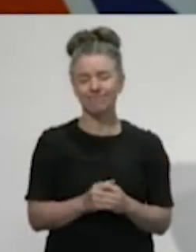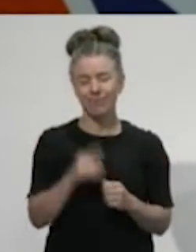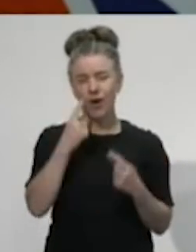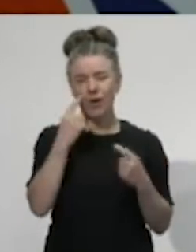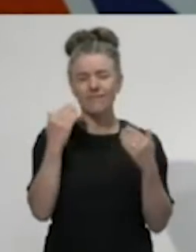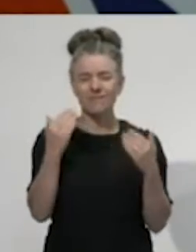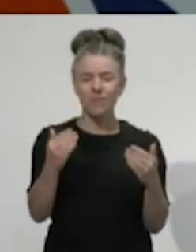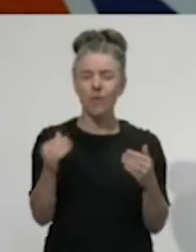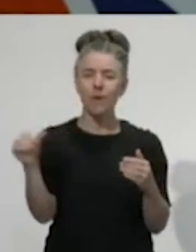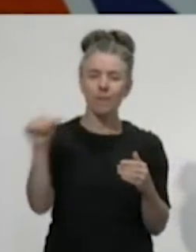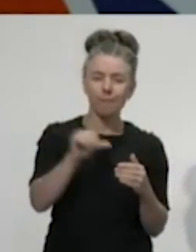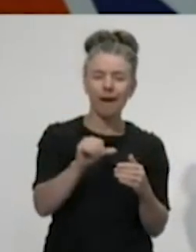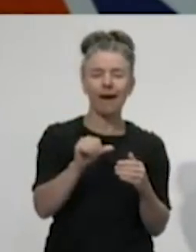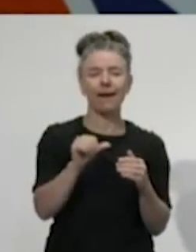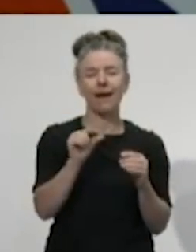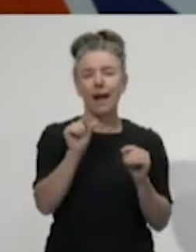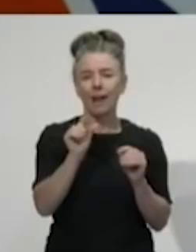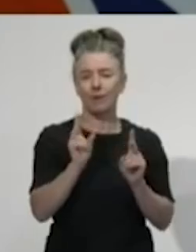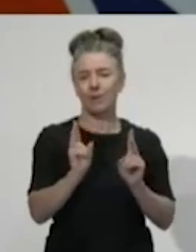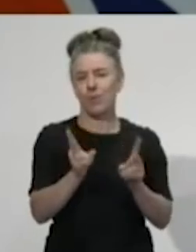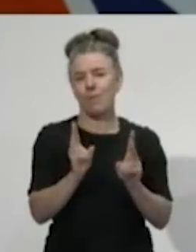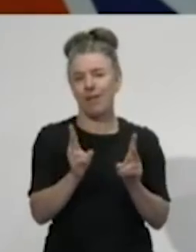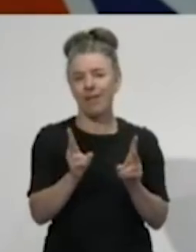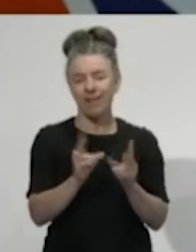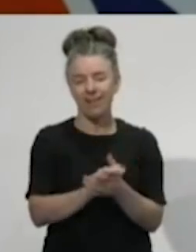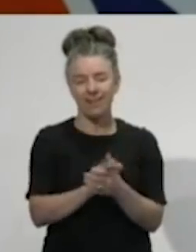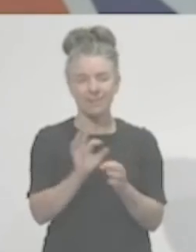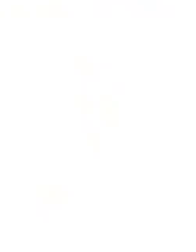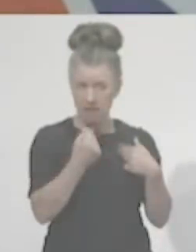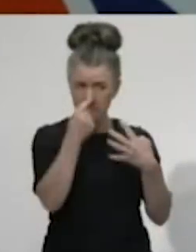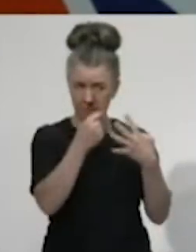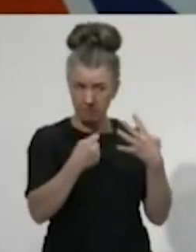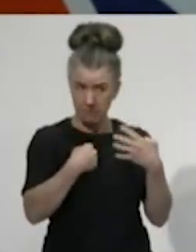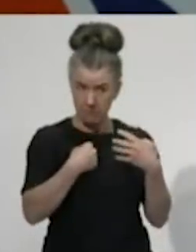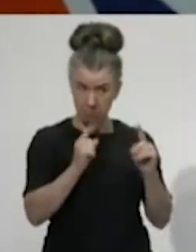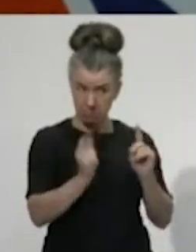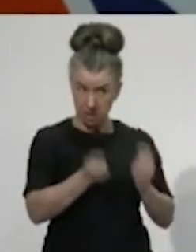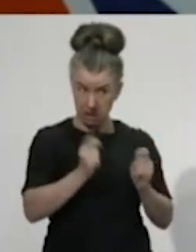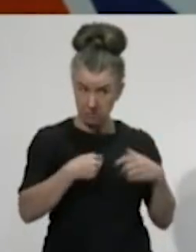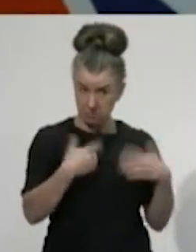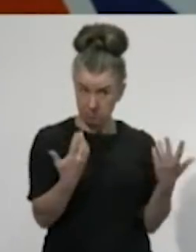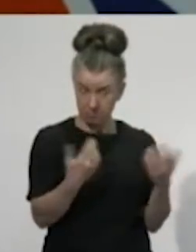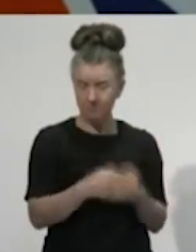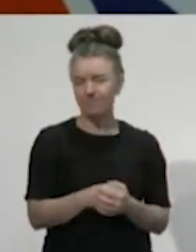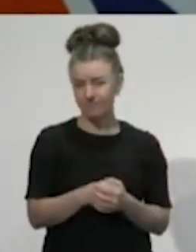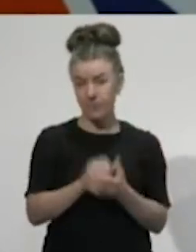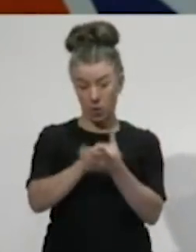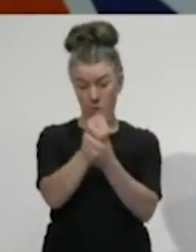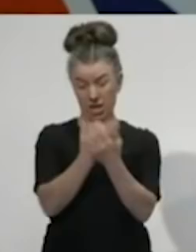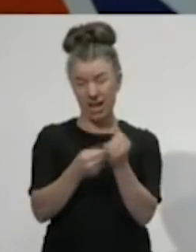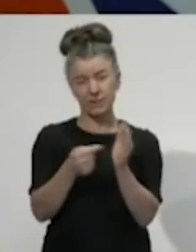re-establishing some of the routines and rhythms of our near-normal lives. Good hand hygiene continues to be